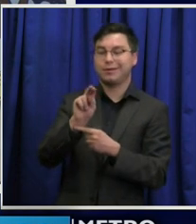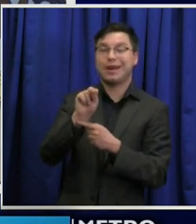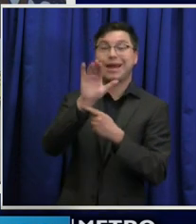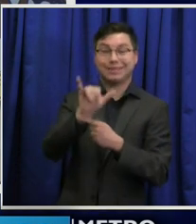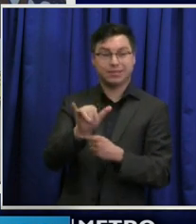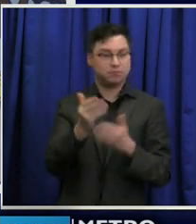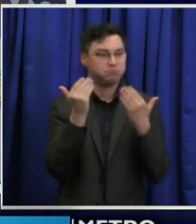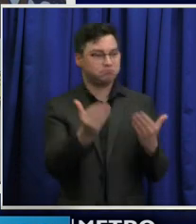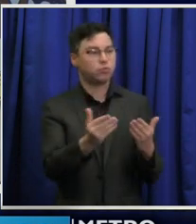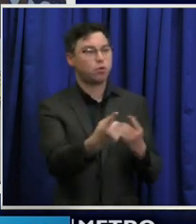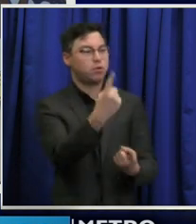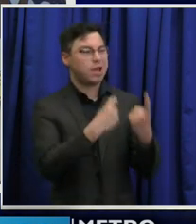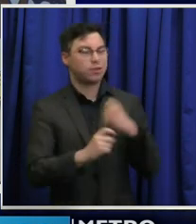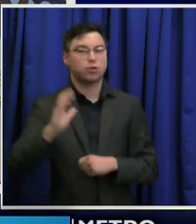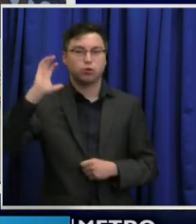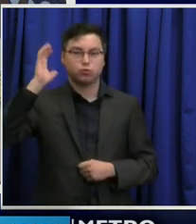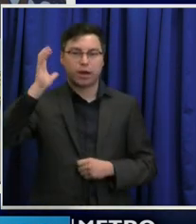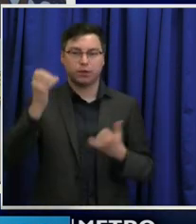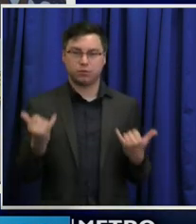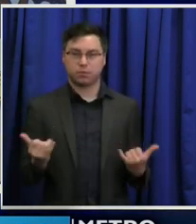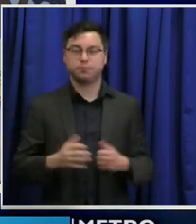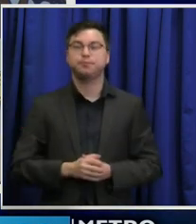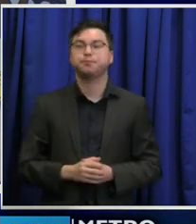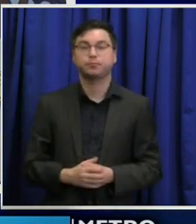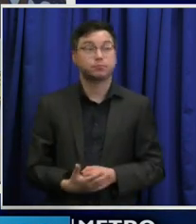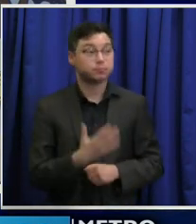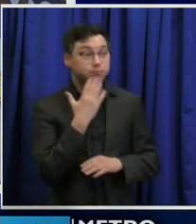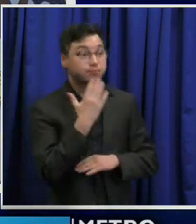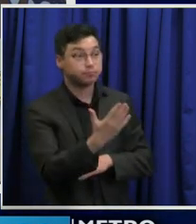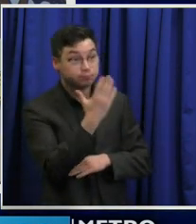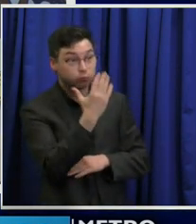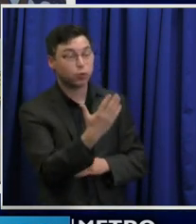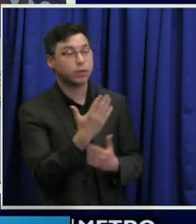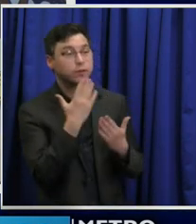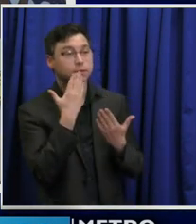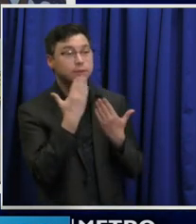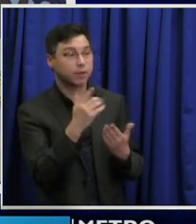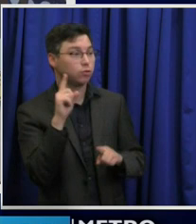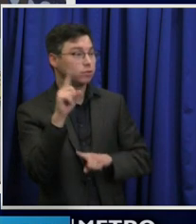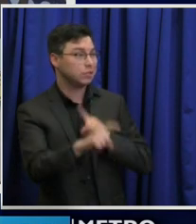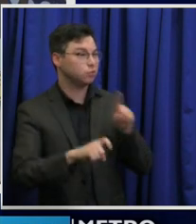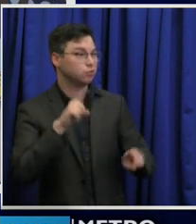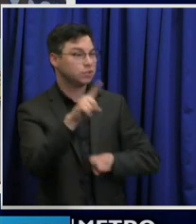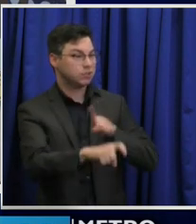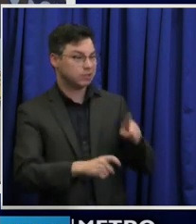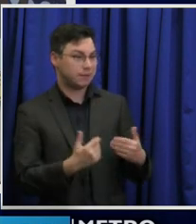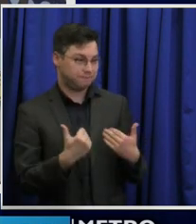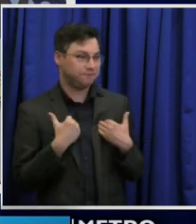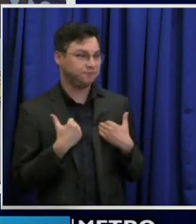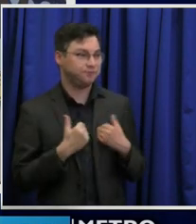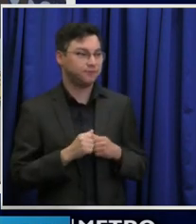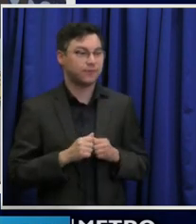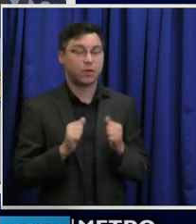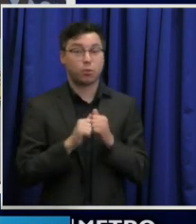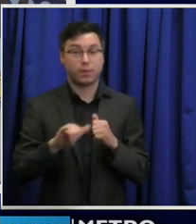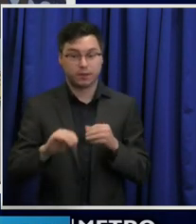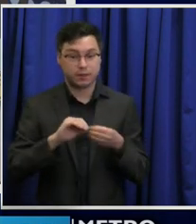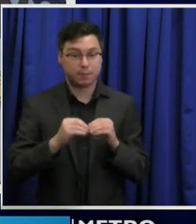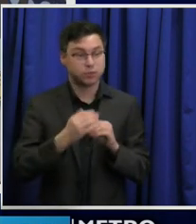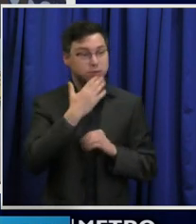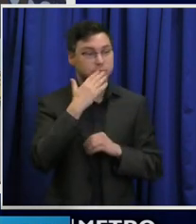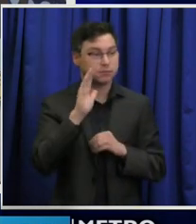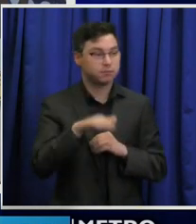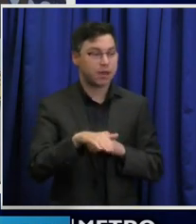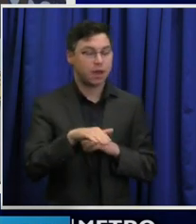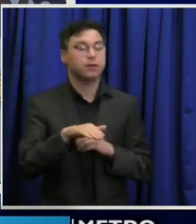Go ahead, Nancy. Good morning. Thank you. I have a series of questions. With the numbers as bad as they are,